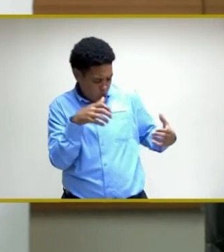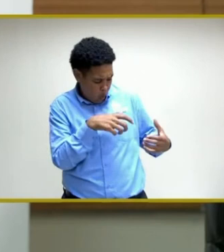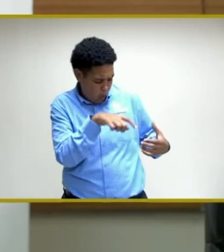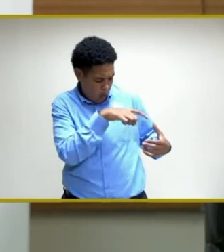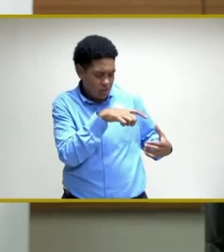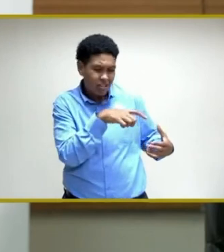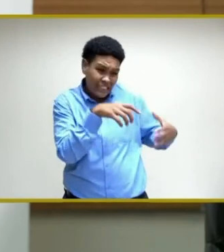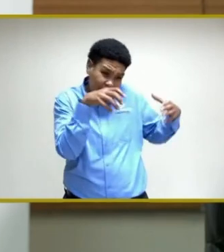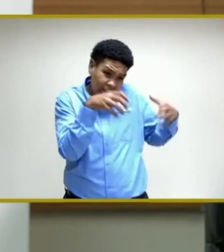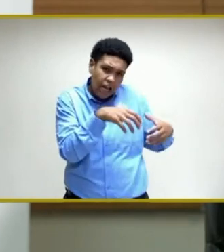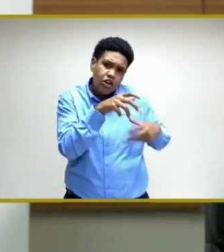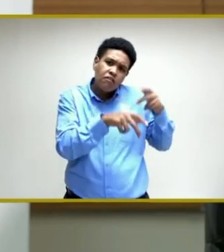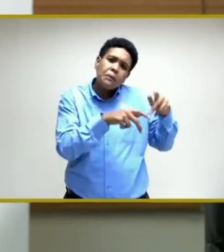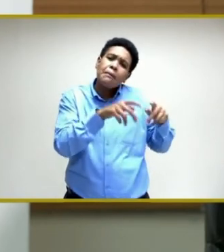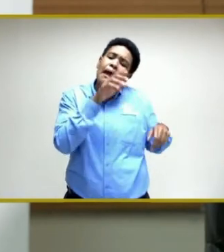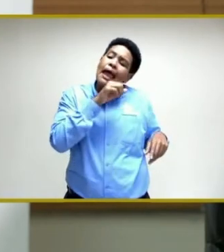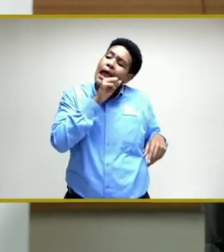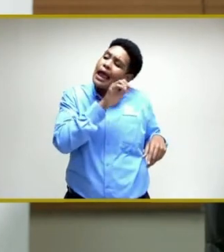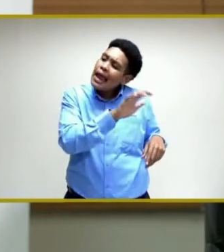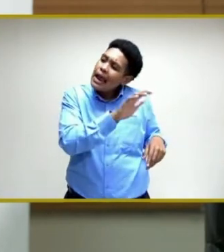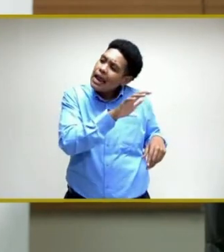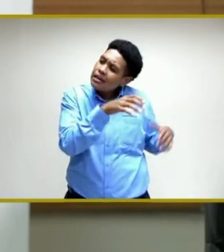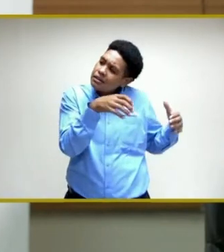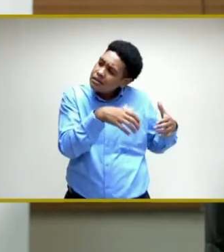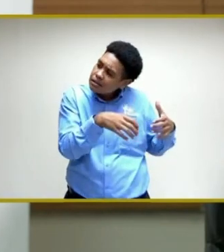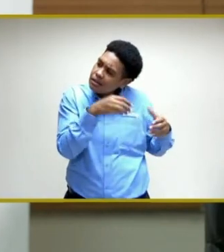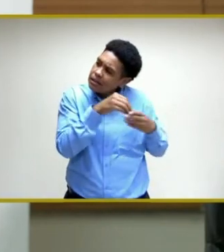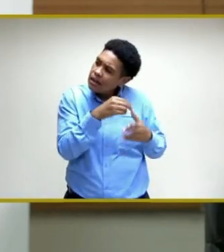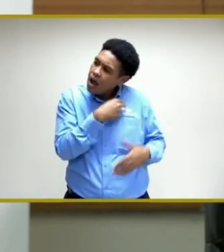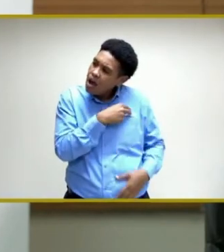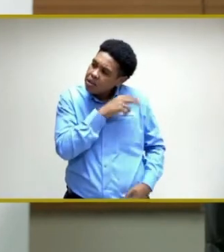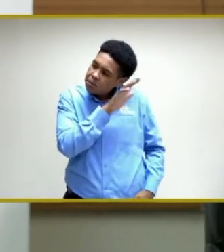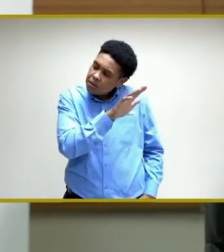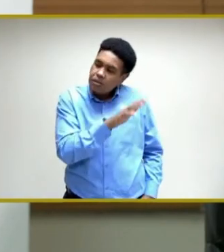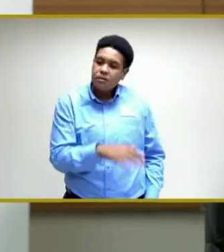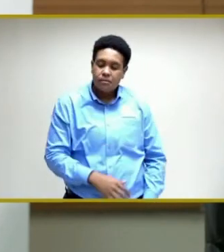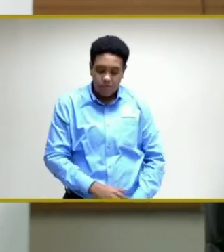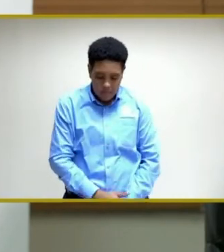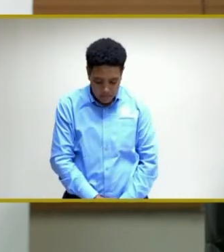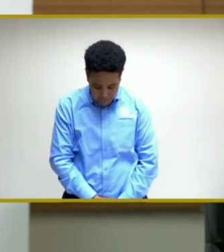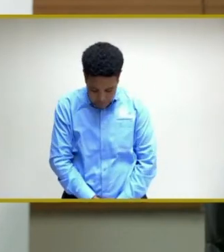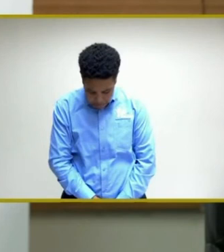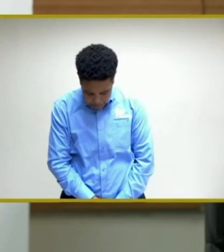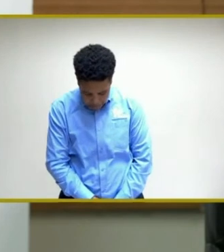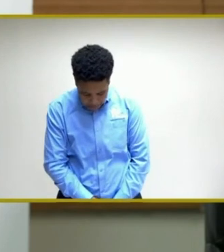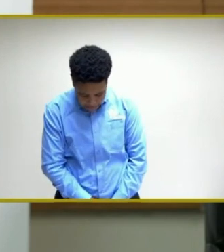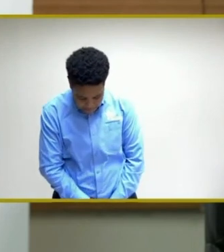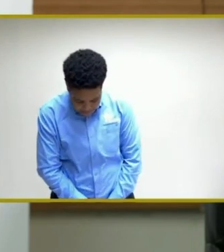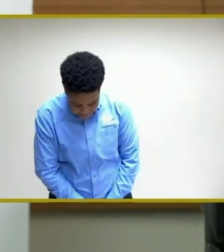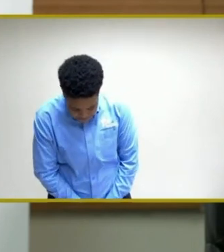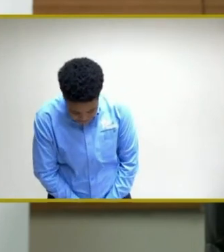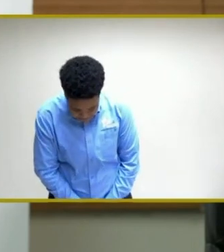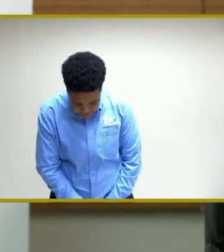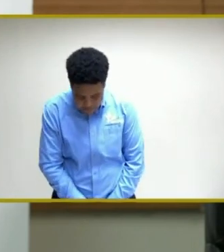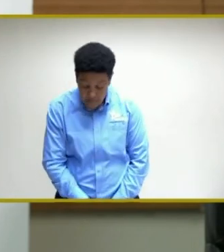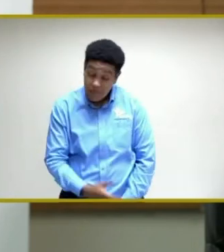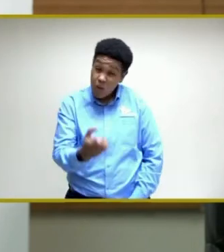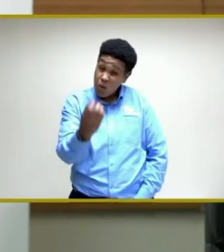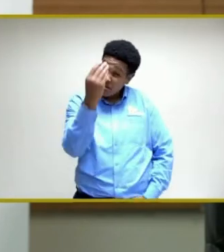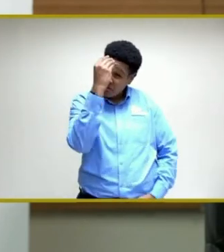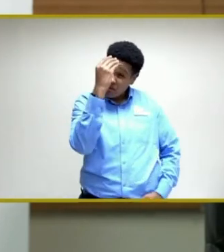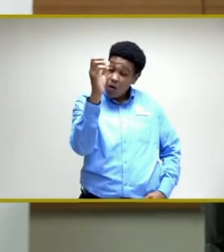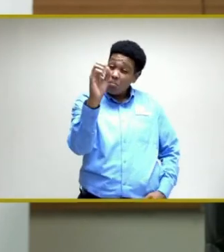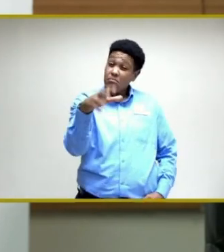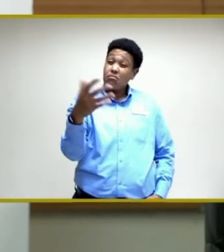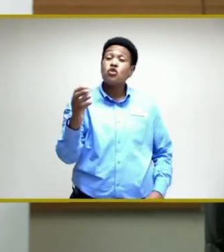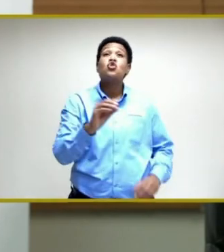the categories of persons, age cohorts in hospital, and I just want to make it clear that